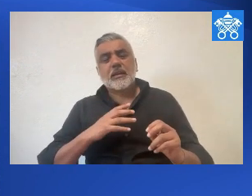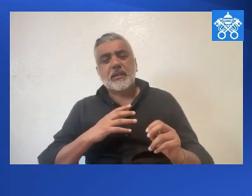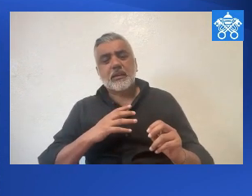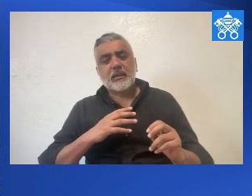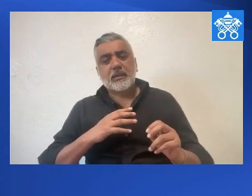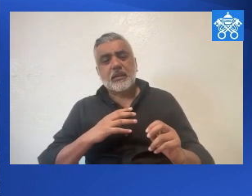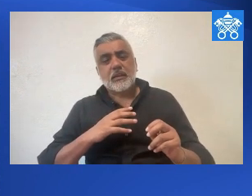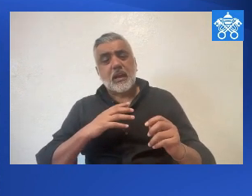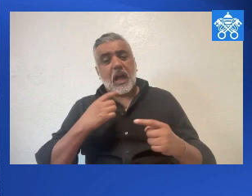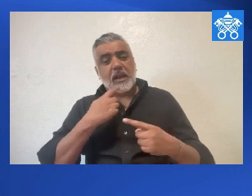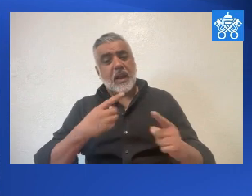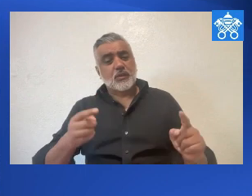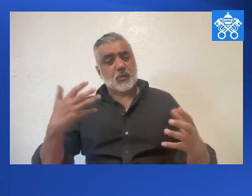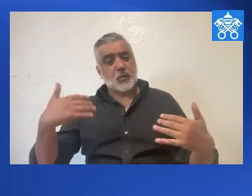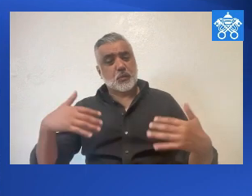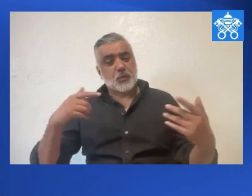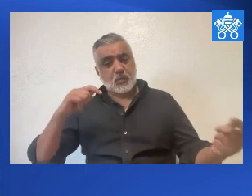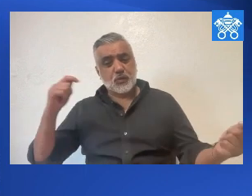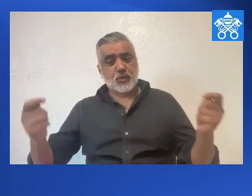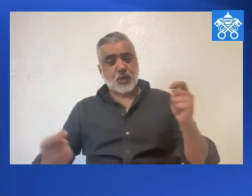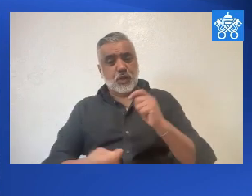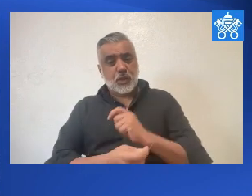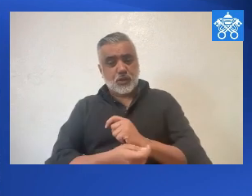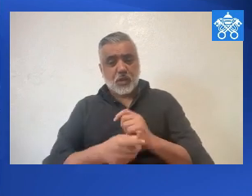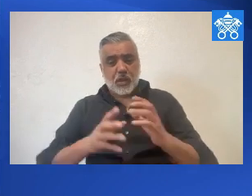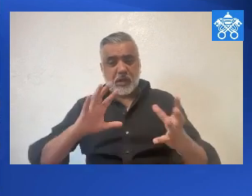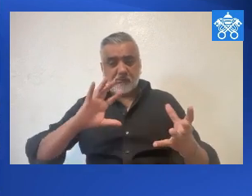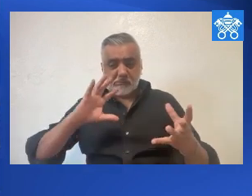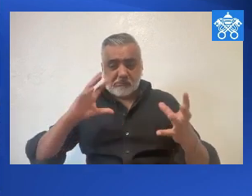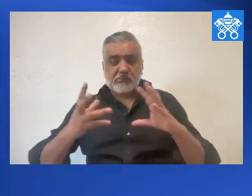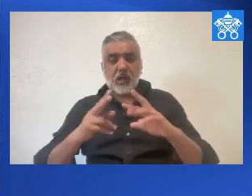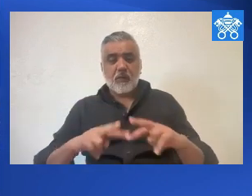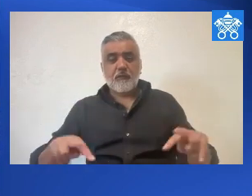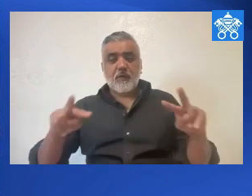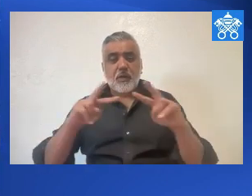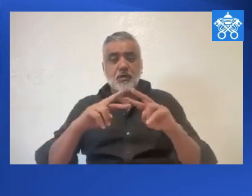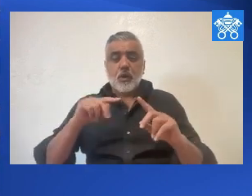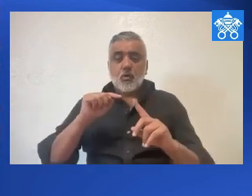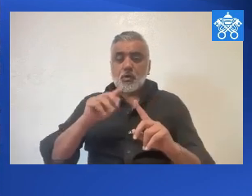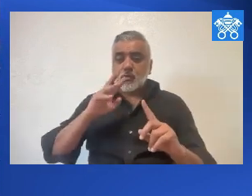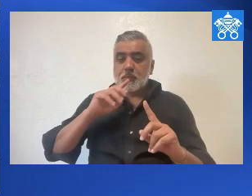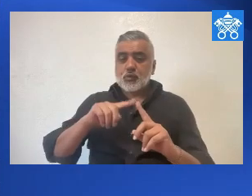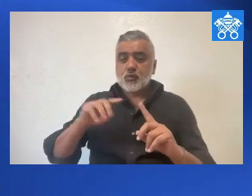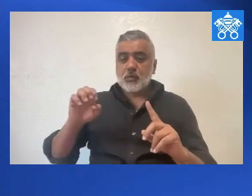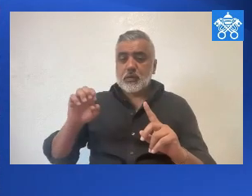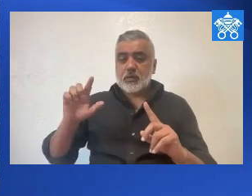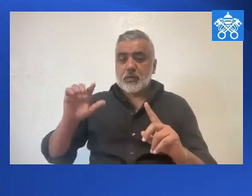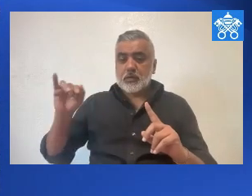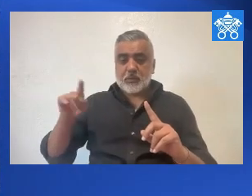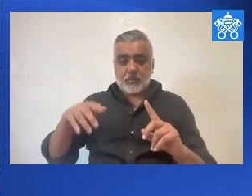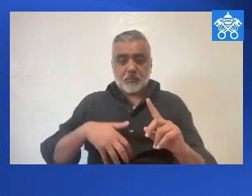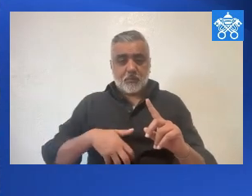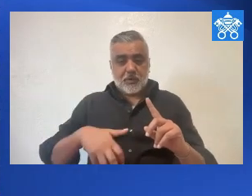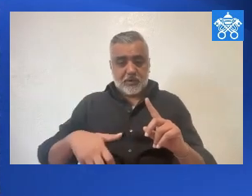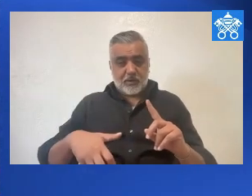Our Lady, in other words, announces a radical change, an overturning of values, while she speaks with Elizabeth,